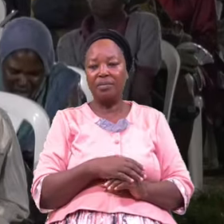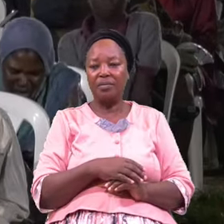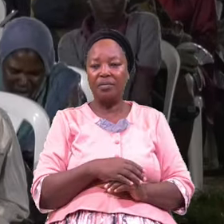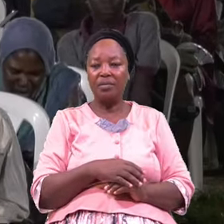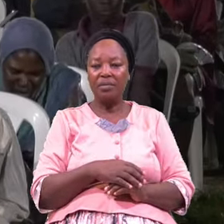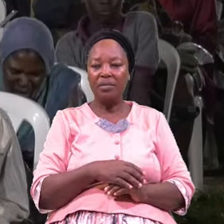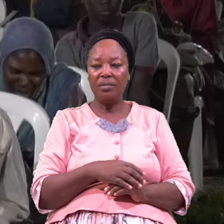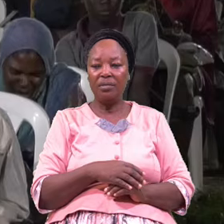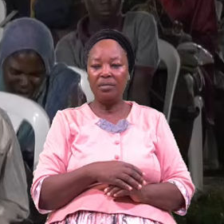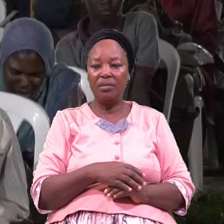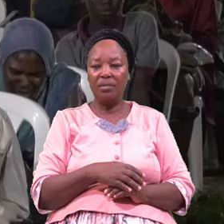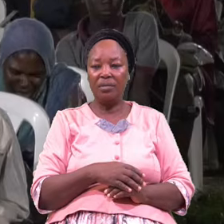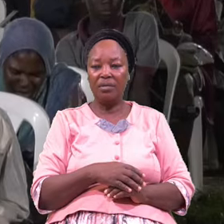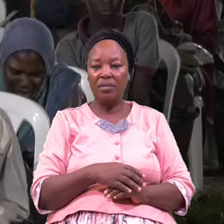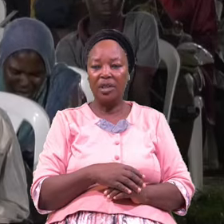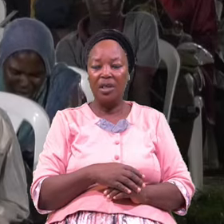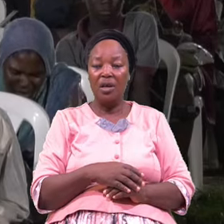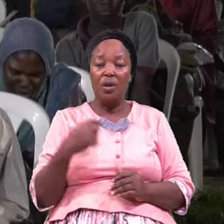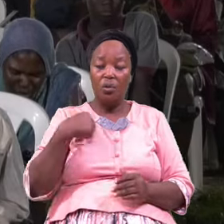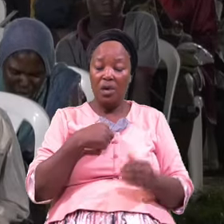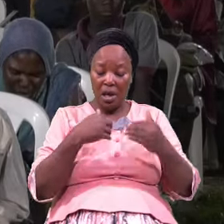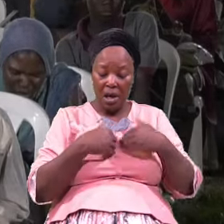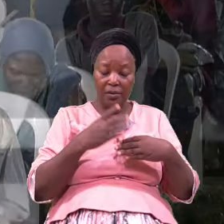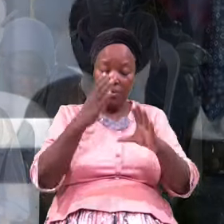Many Of Us Here We Are Living Witnesses